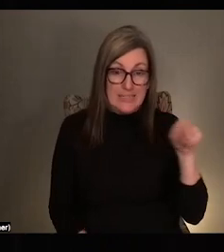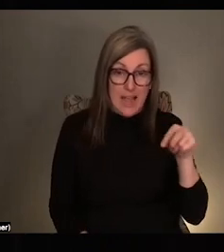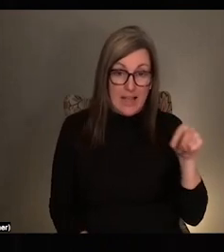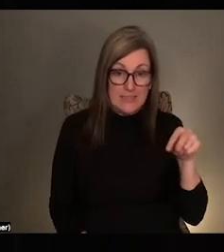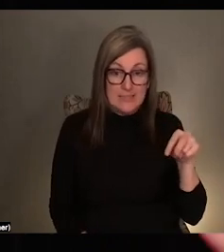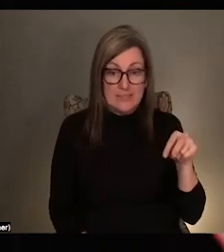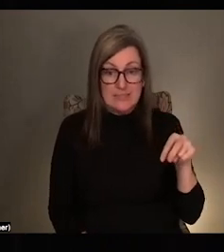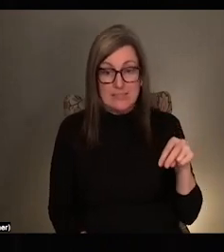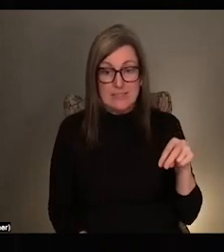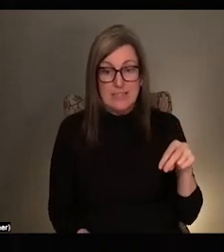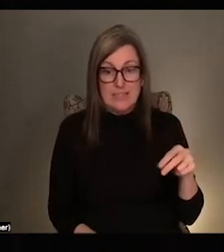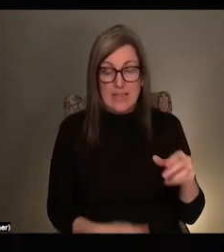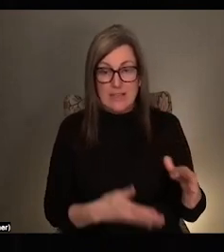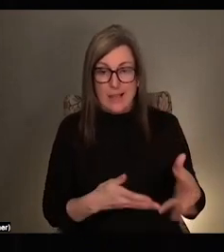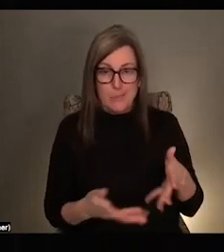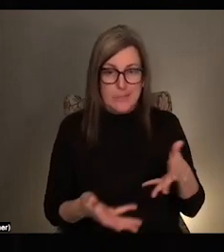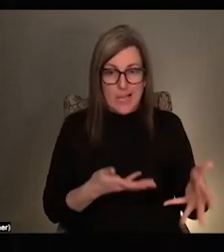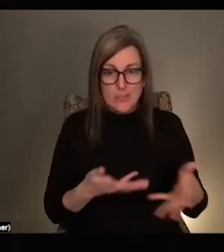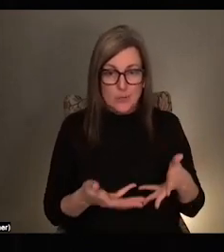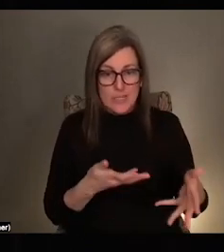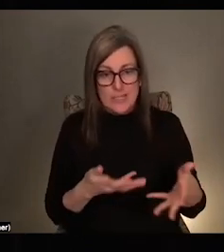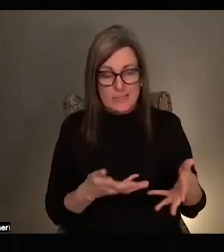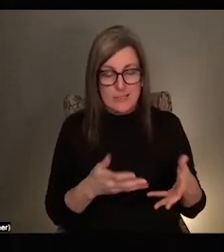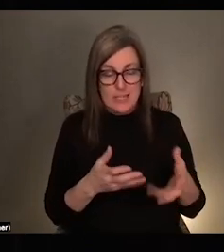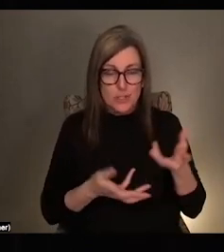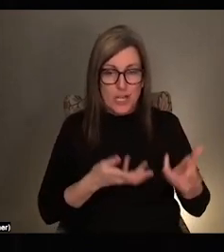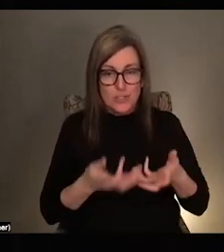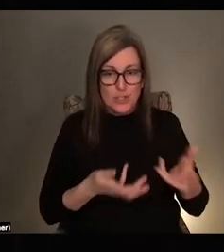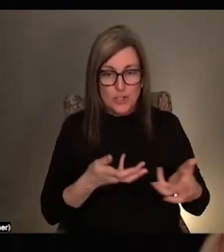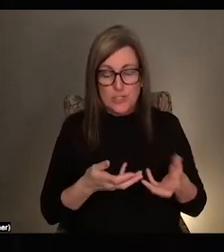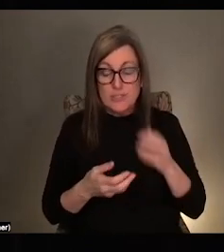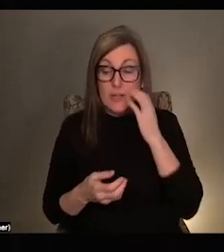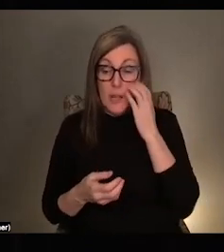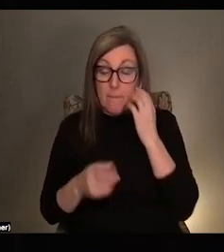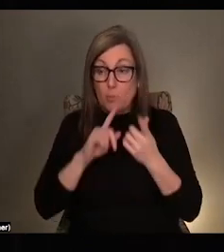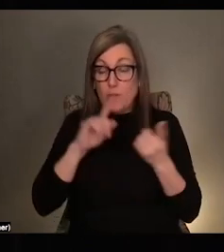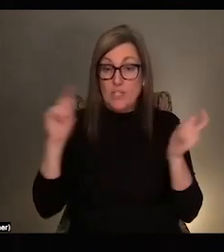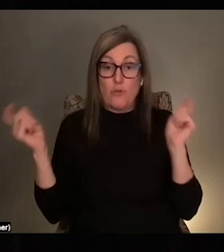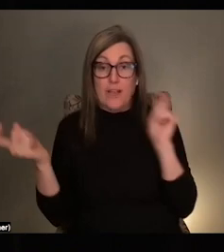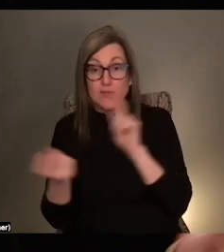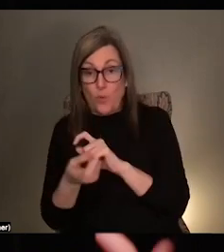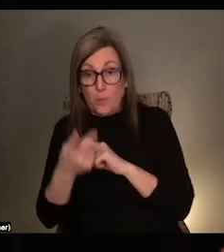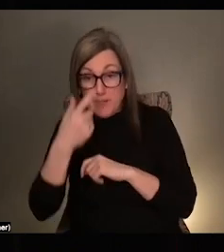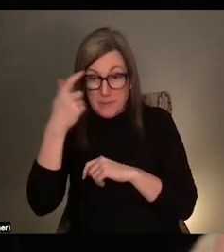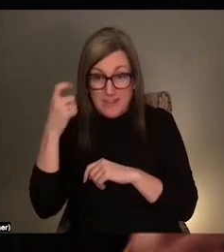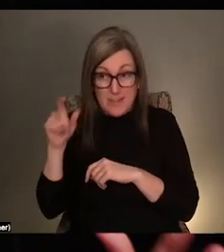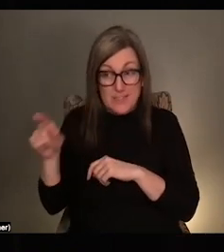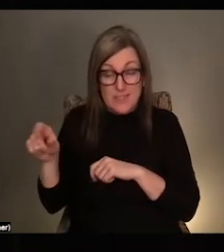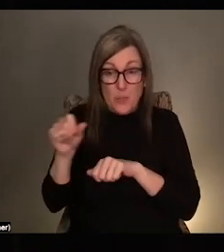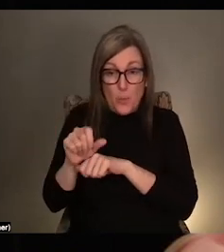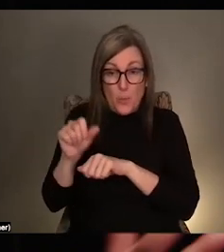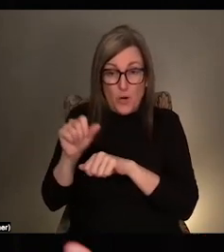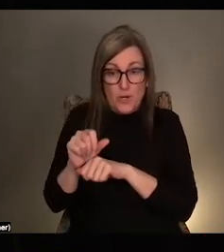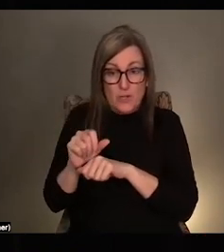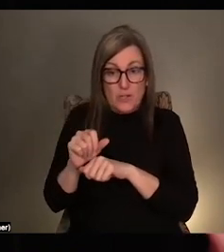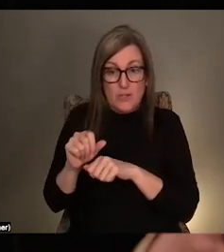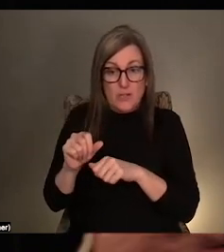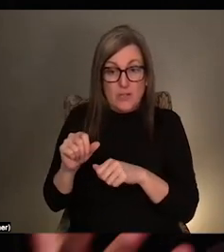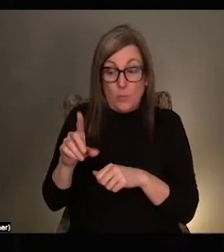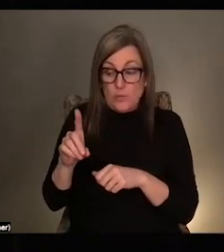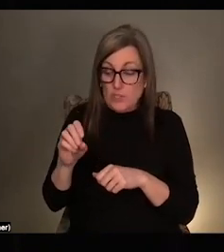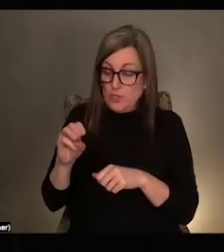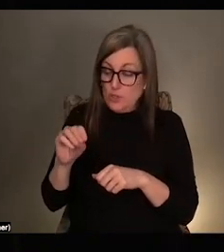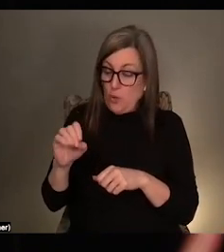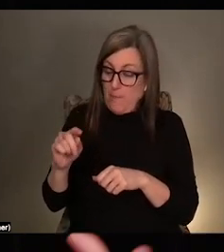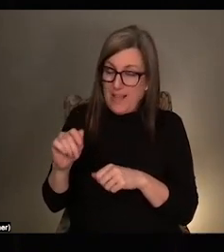pedestrian gestures and sort of like really transformed it because the work was so much about like domestic labor and domestic work and